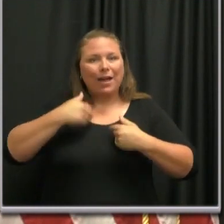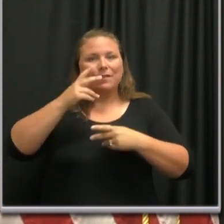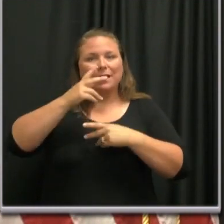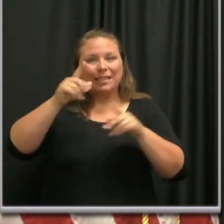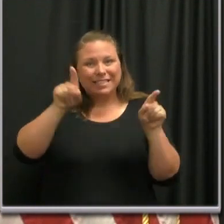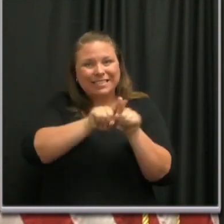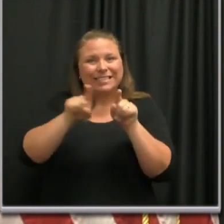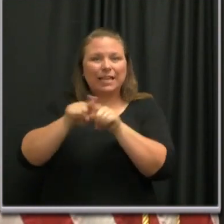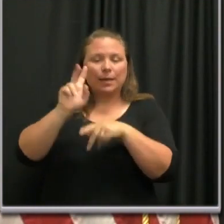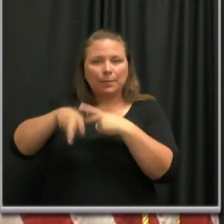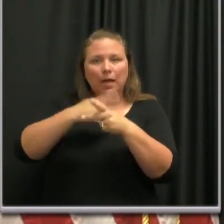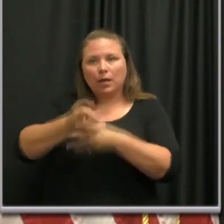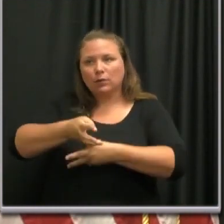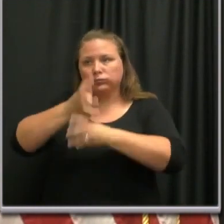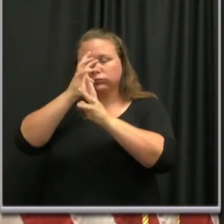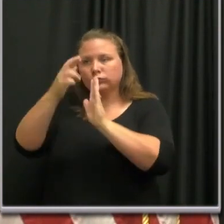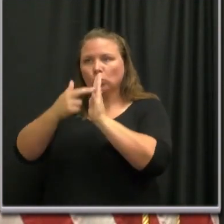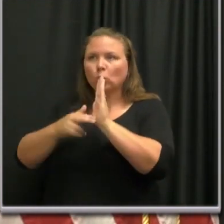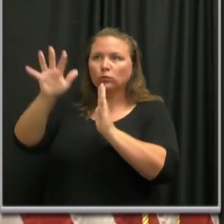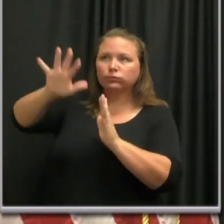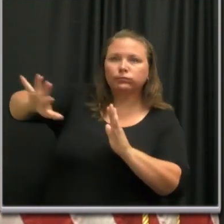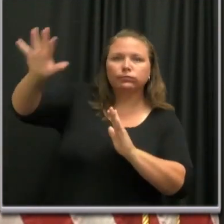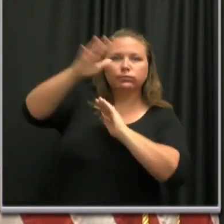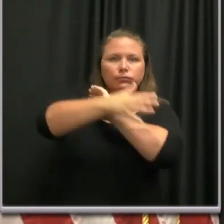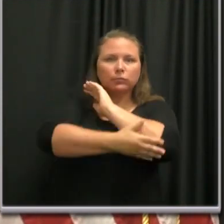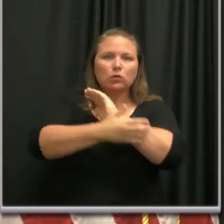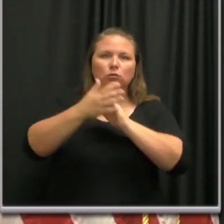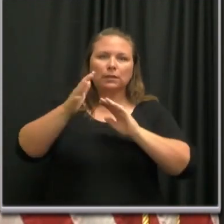restrictions out in a lot of our rural areas.